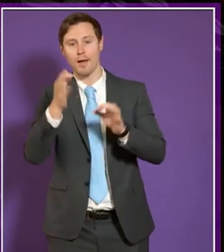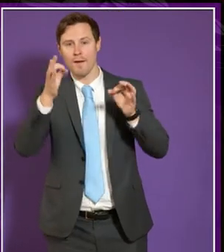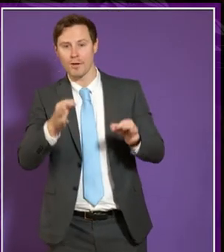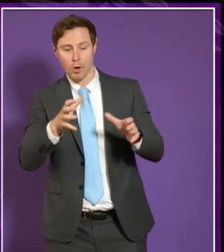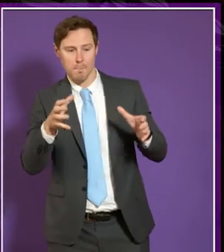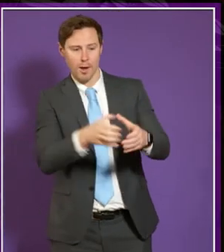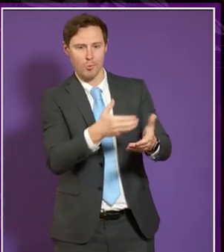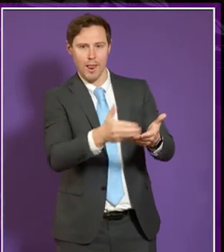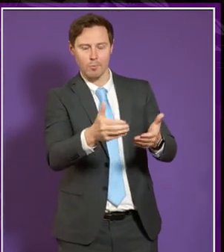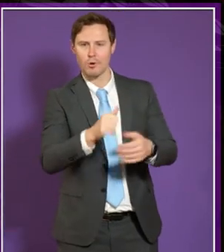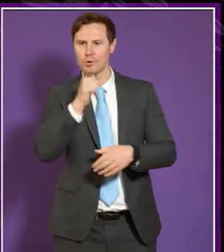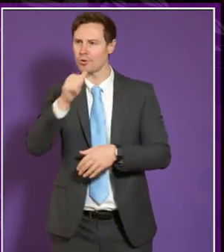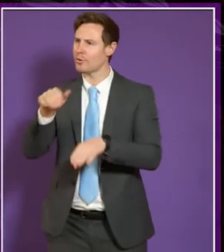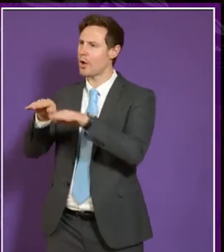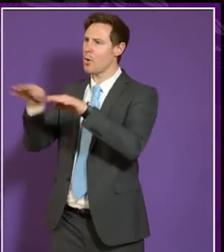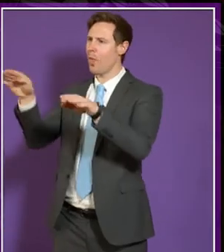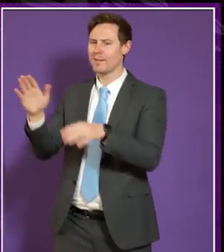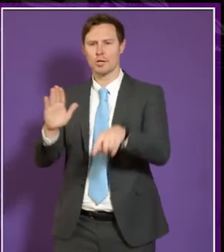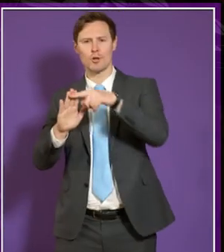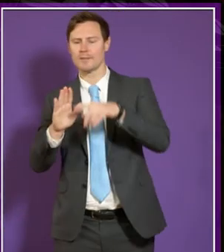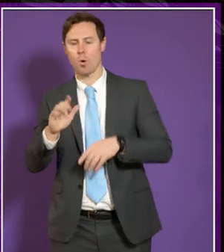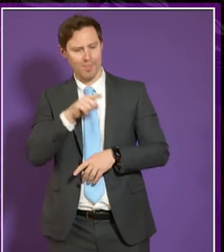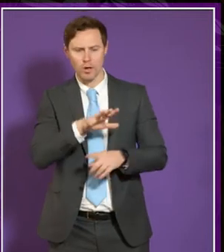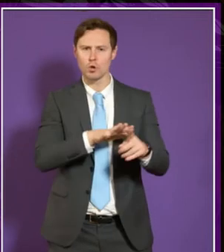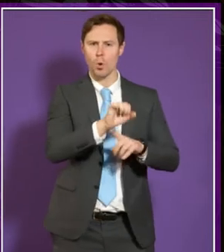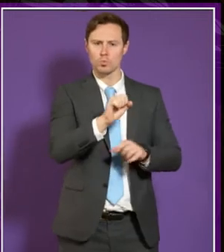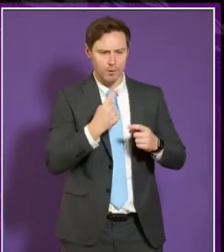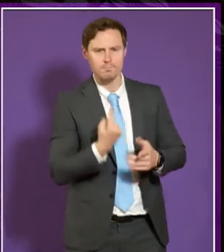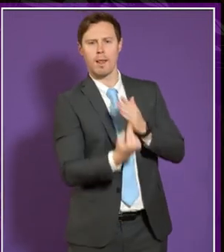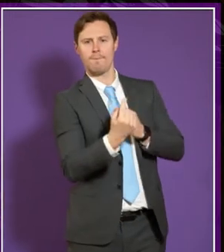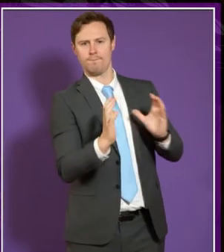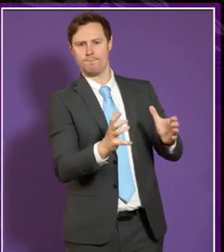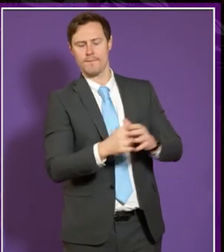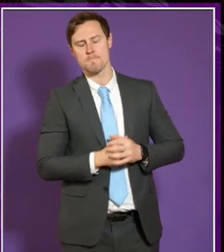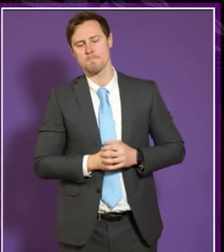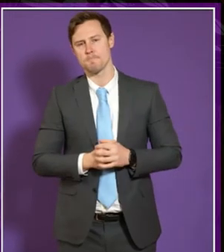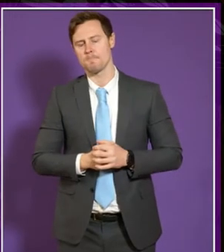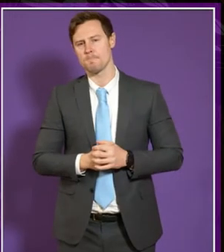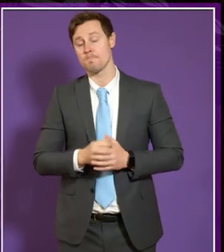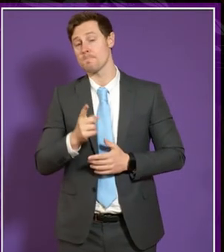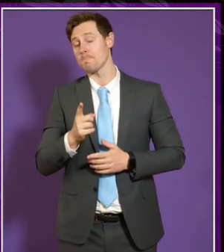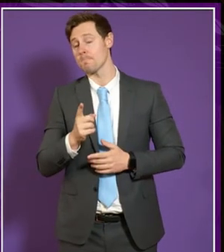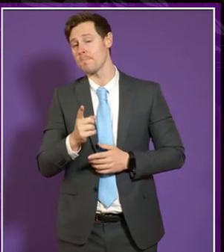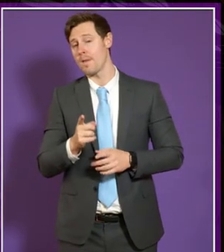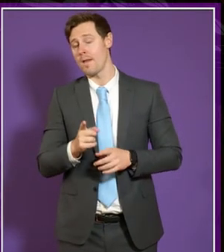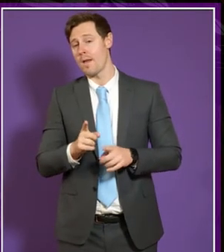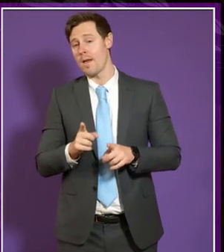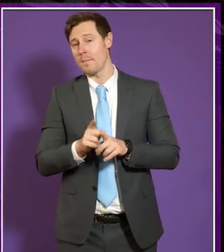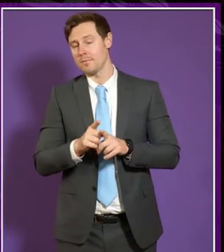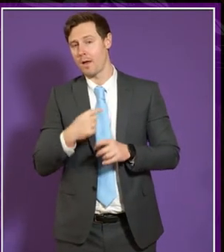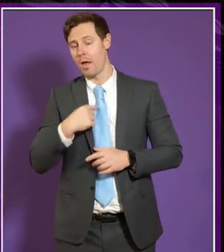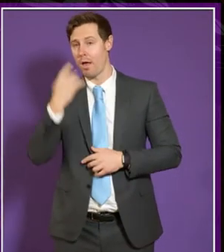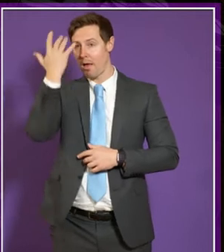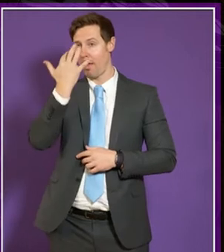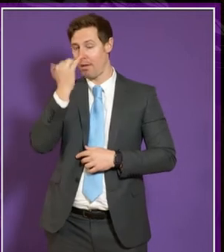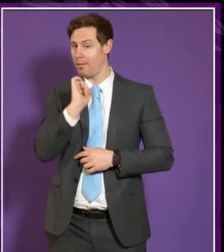than just an equality's agenda this is this is a culture in and of itself and but perhaps also i'm reflecting on